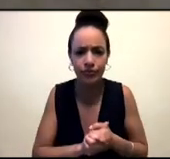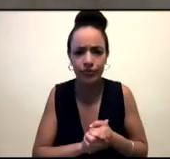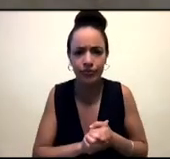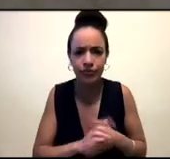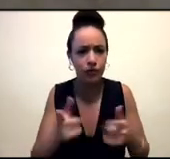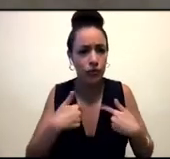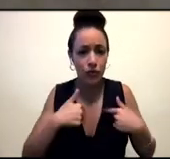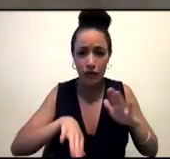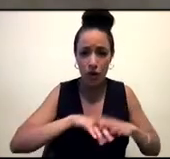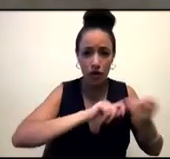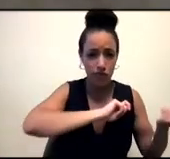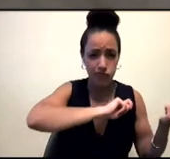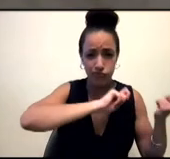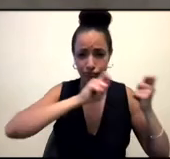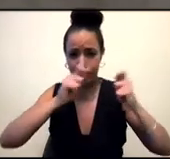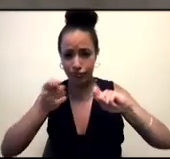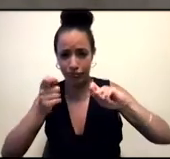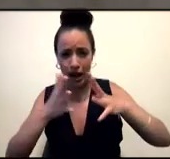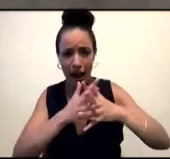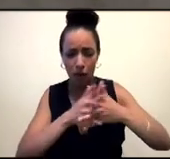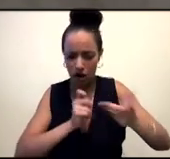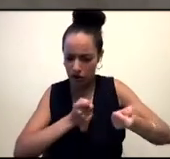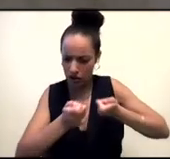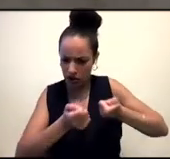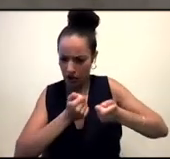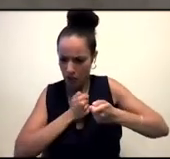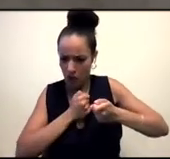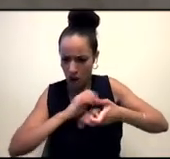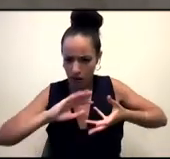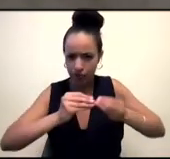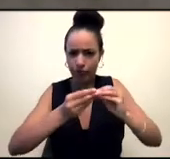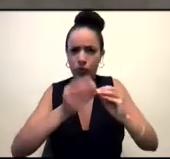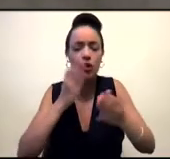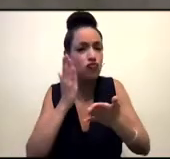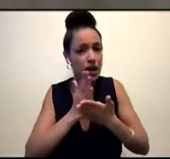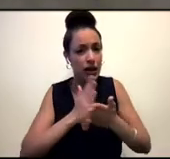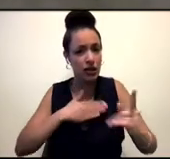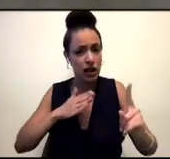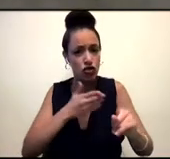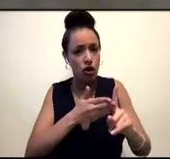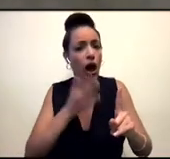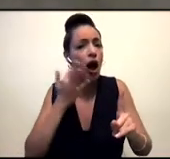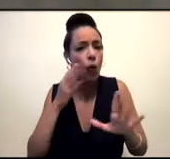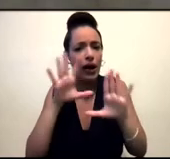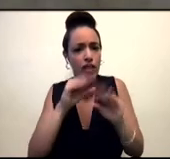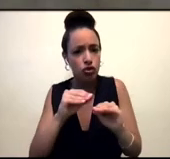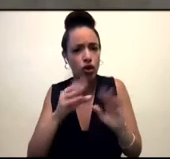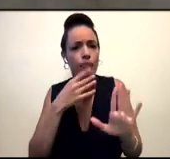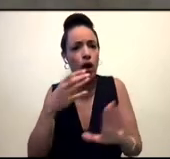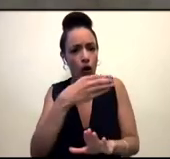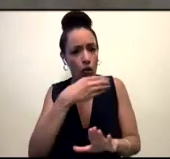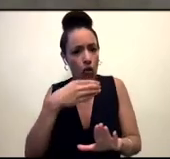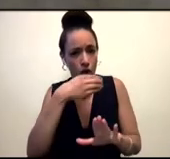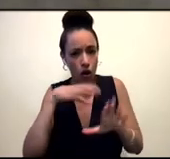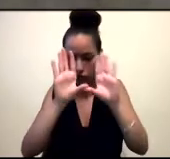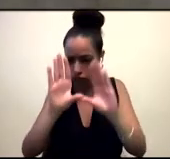transformed how I do my work, and I feel like it's so much more intentional. And it was really tied into my sobriety, getting to understand that I have alcohol use disorder,